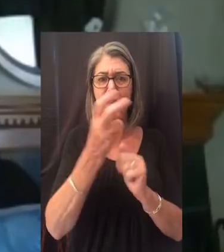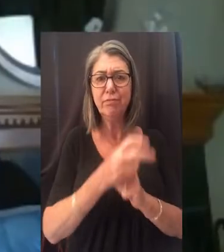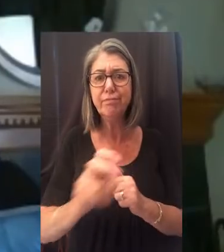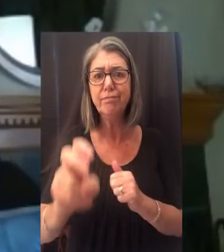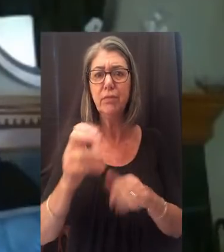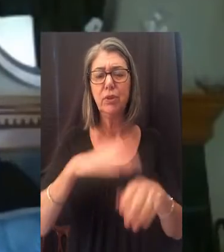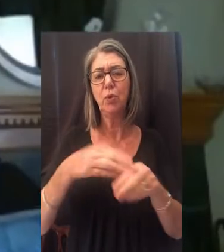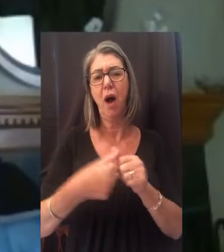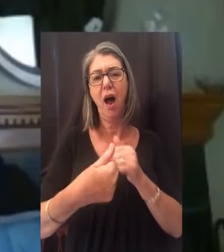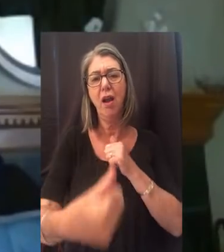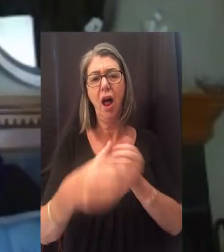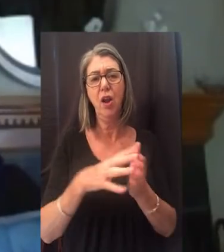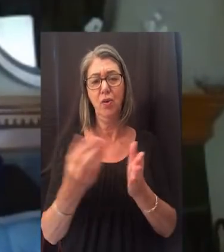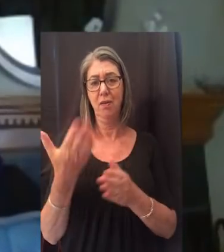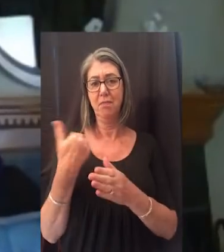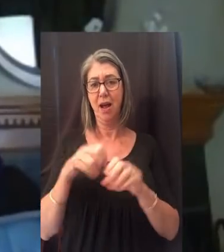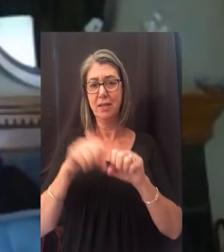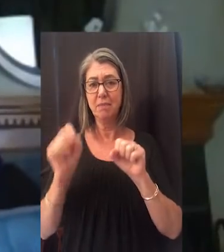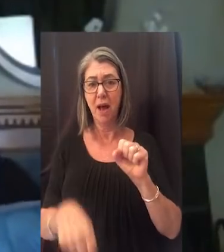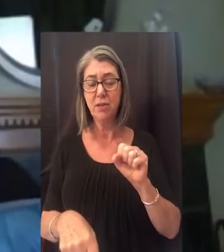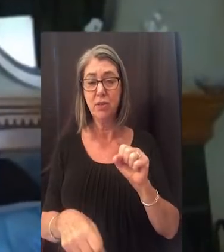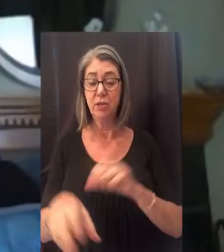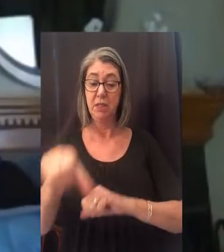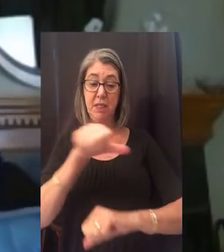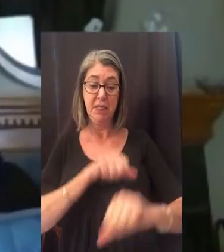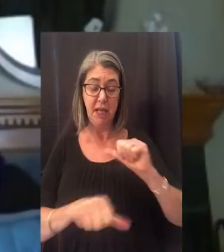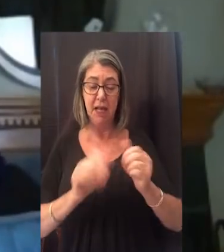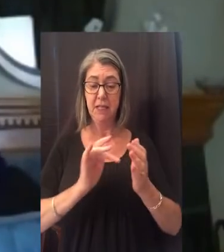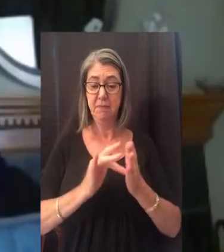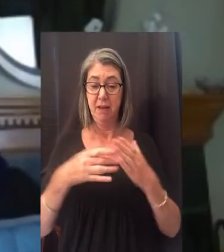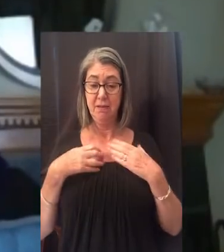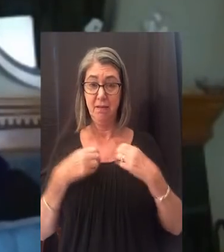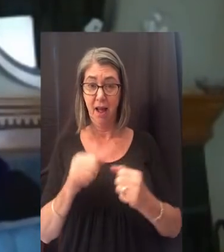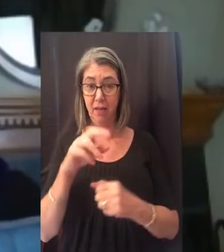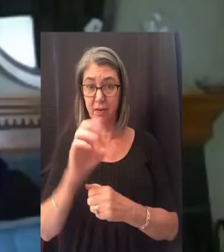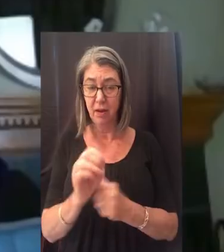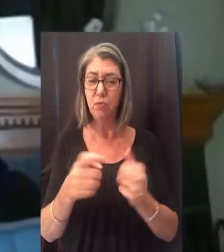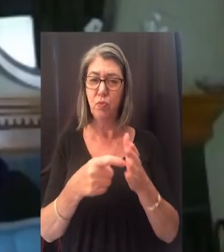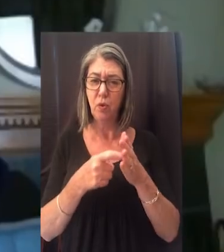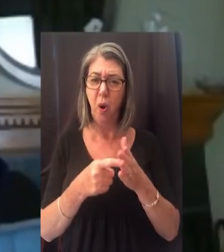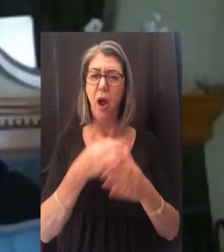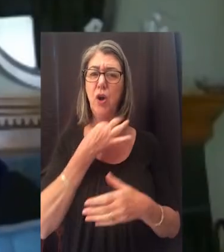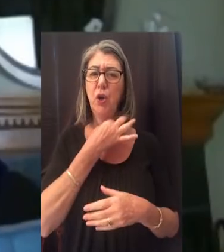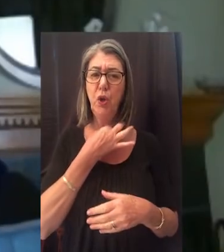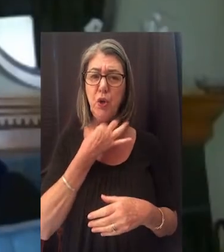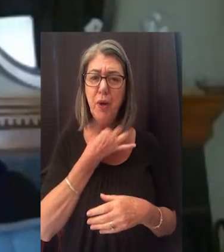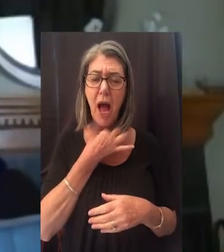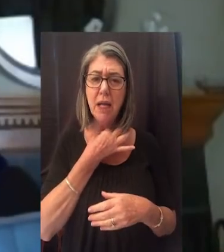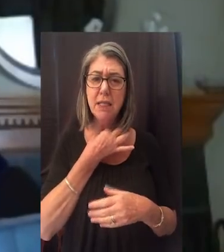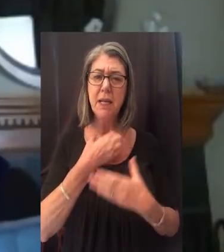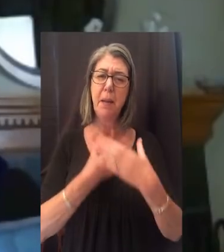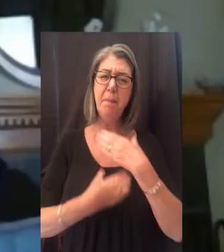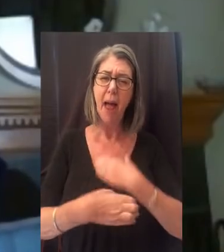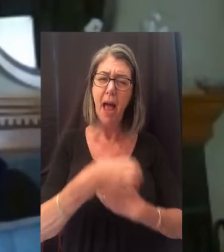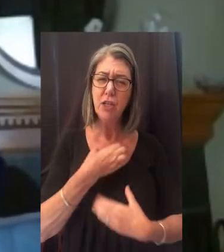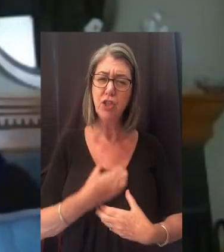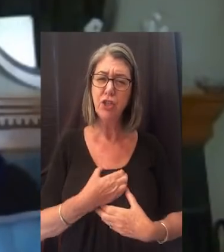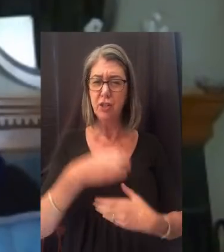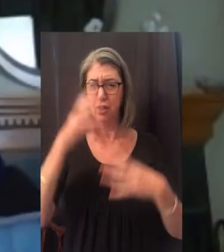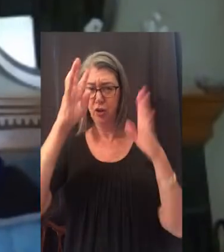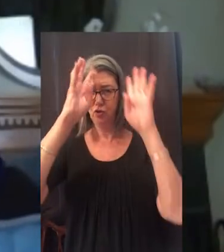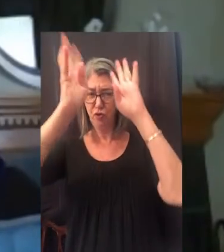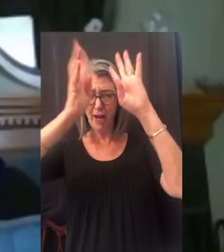online learning this past semester. Science, medicine, and healthcare require curiosity, passion,